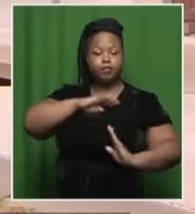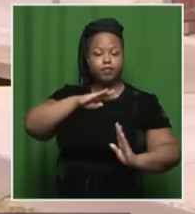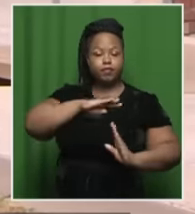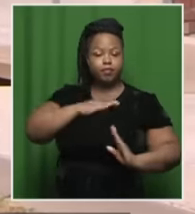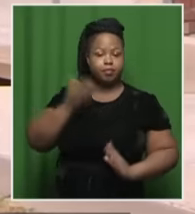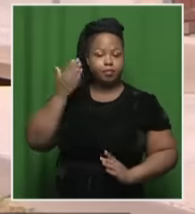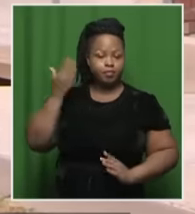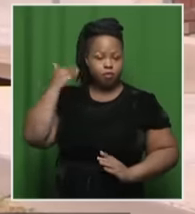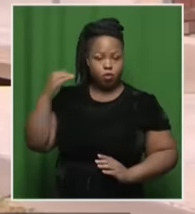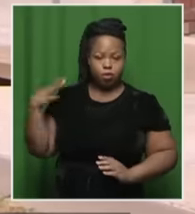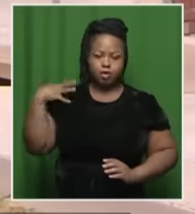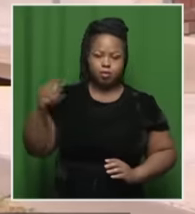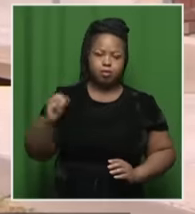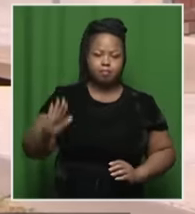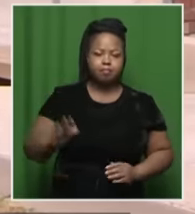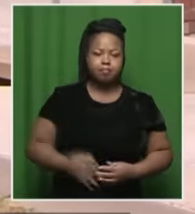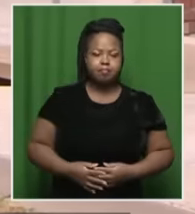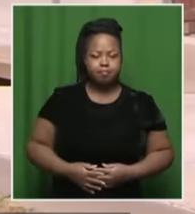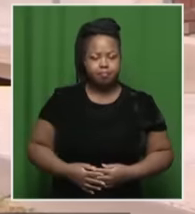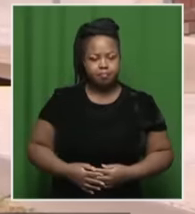when she was the Minister.